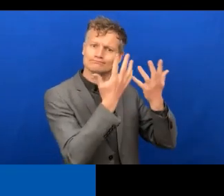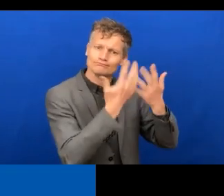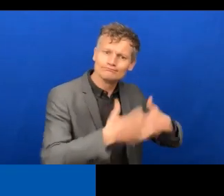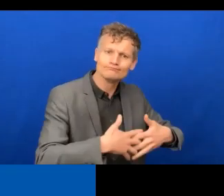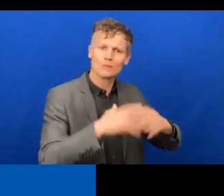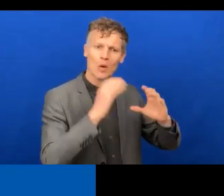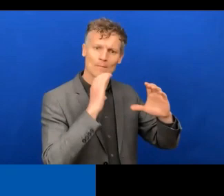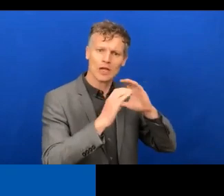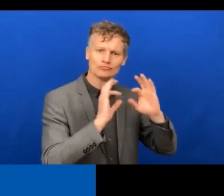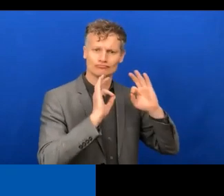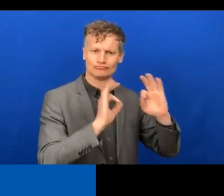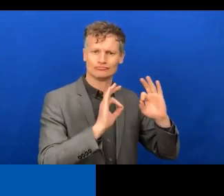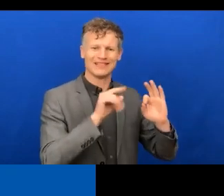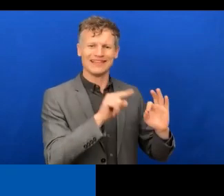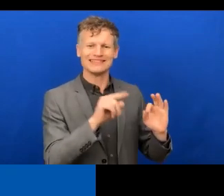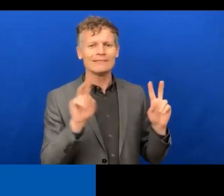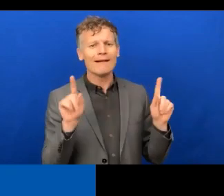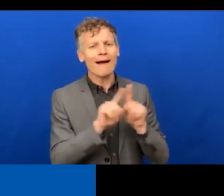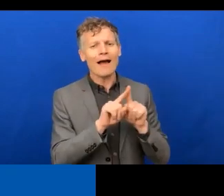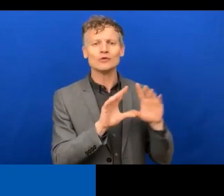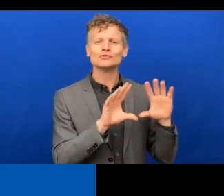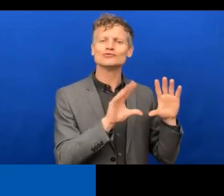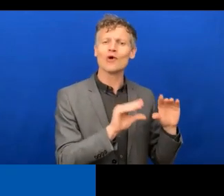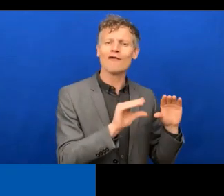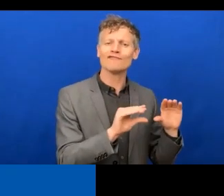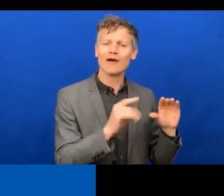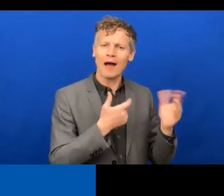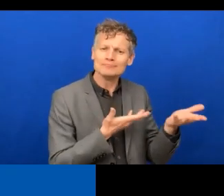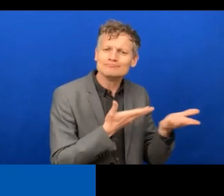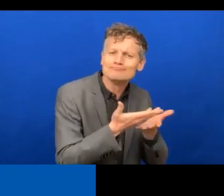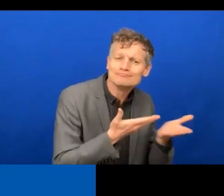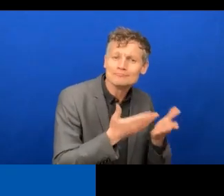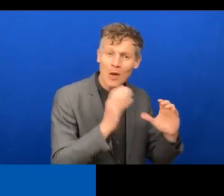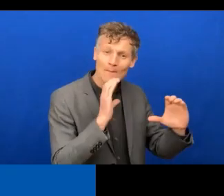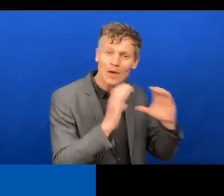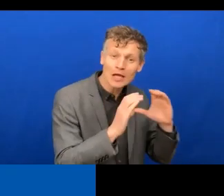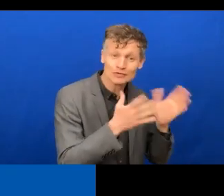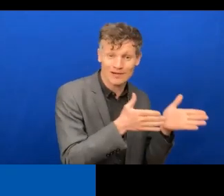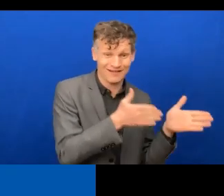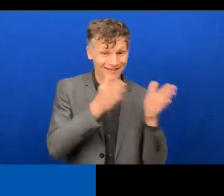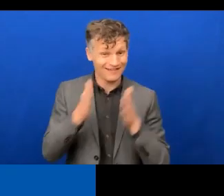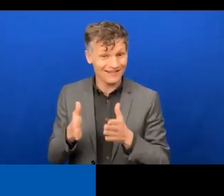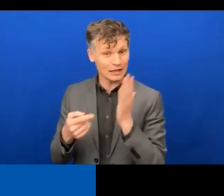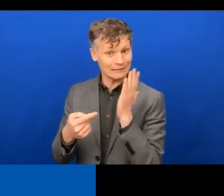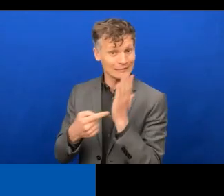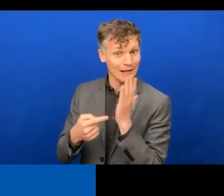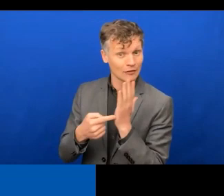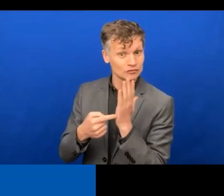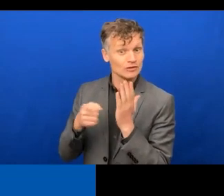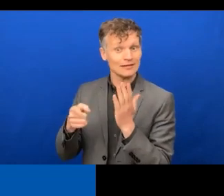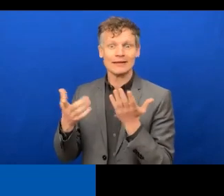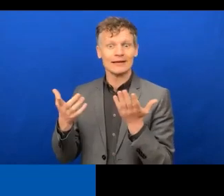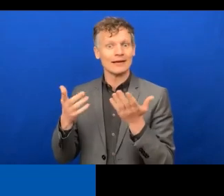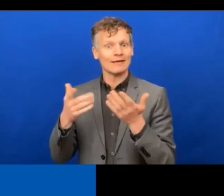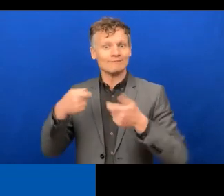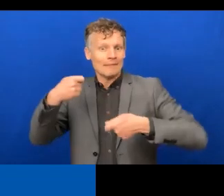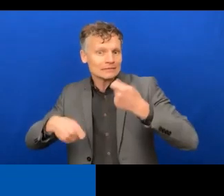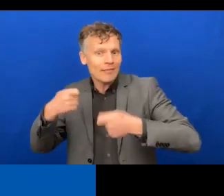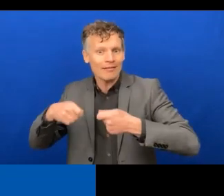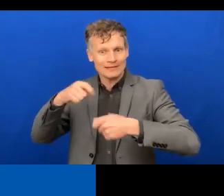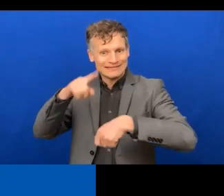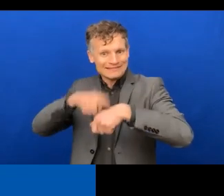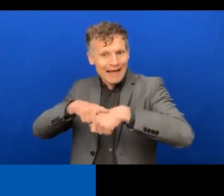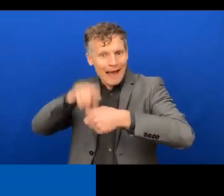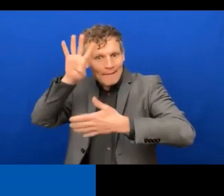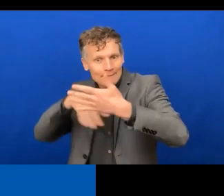technologies. So for me, for example, organizations, a big thing, time management and all this kind of stuff. So the very, very basics